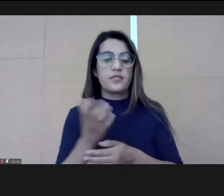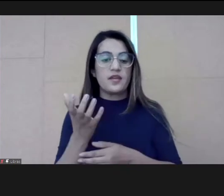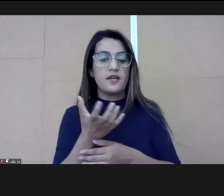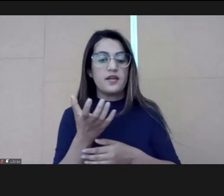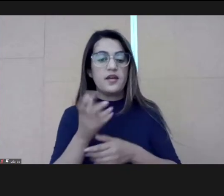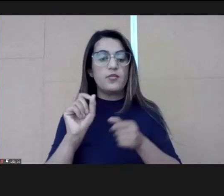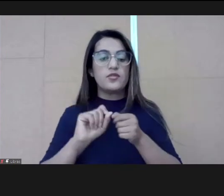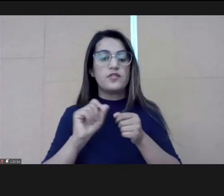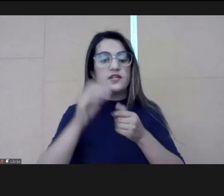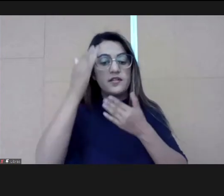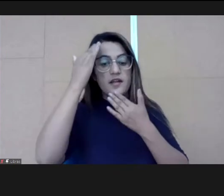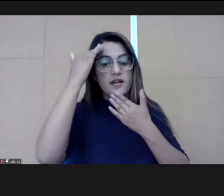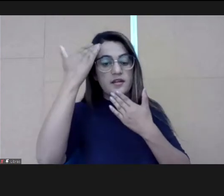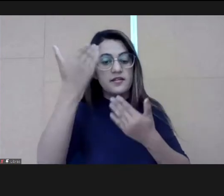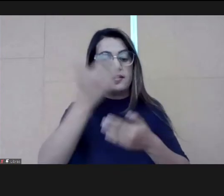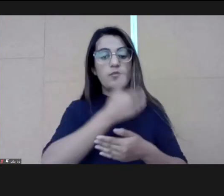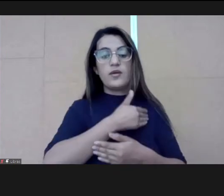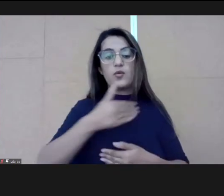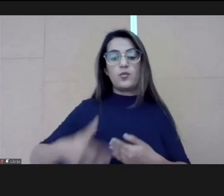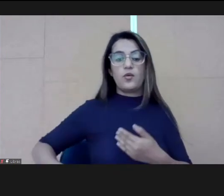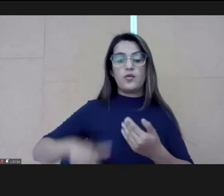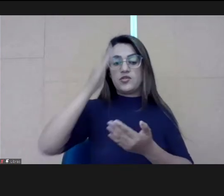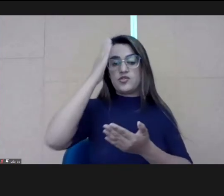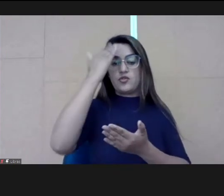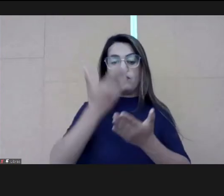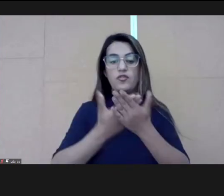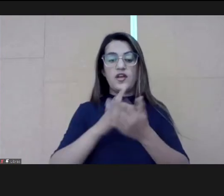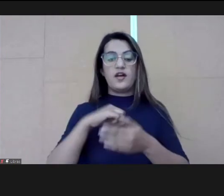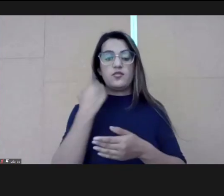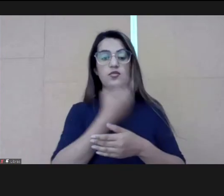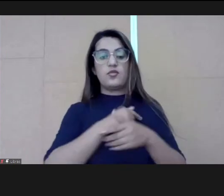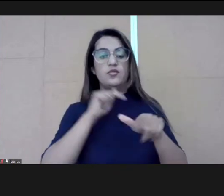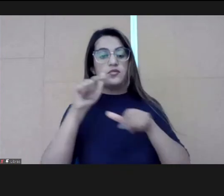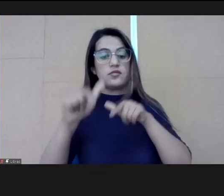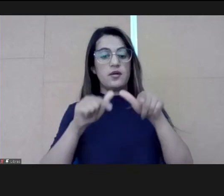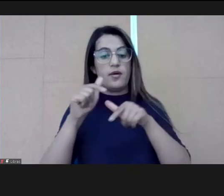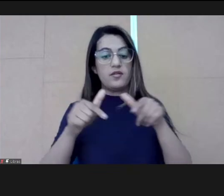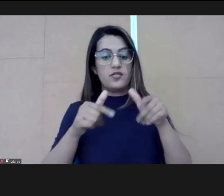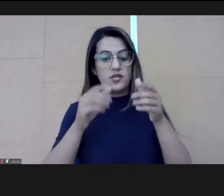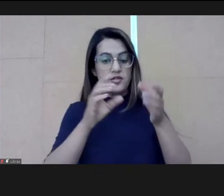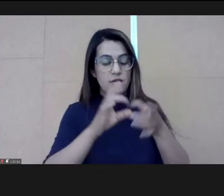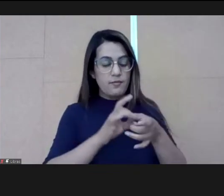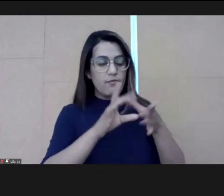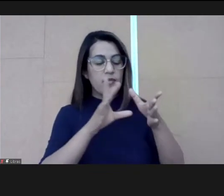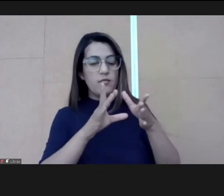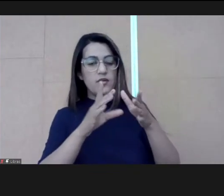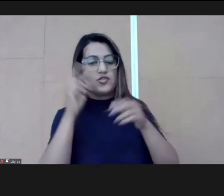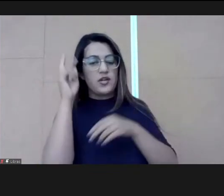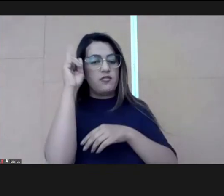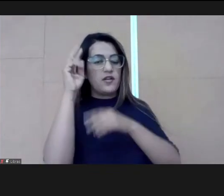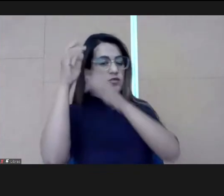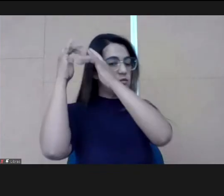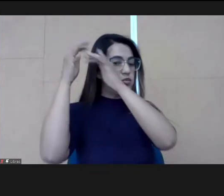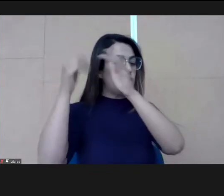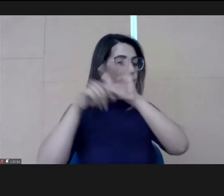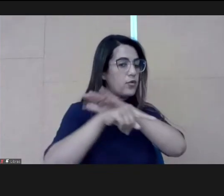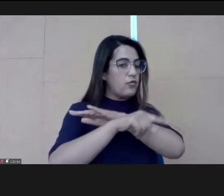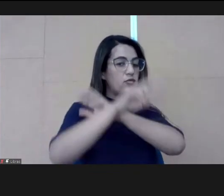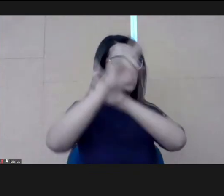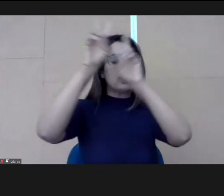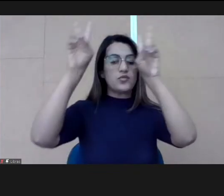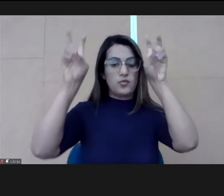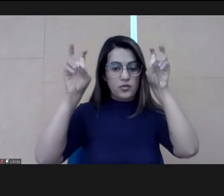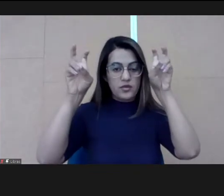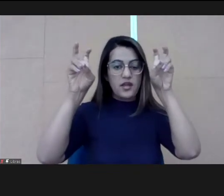But I would really like to thank him for trusting our work and for allowing us to have deep